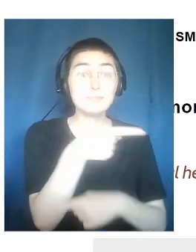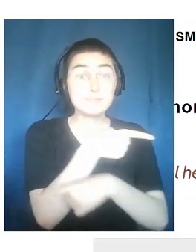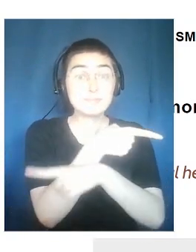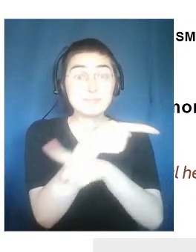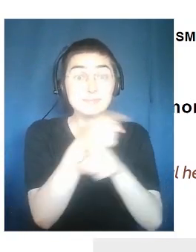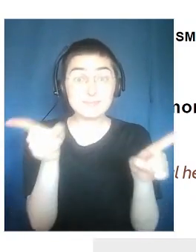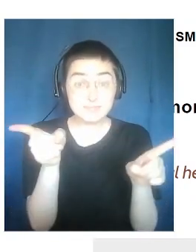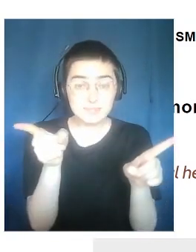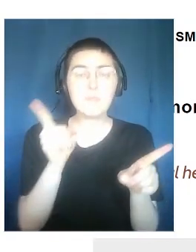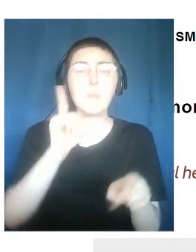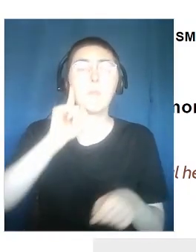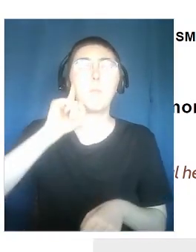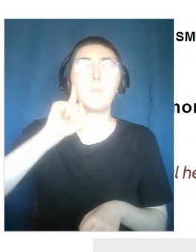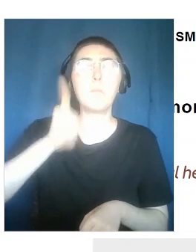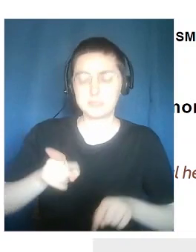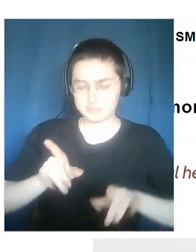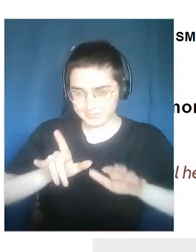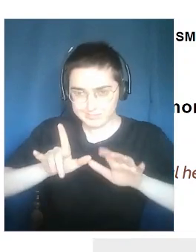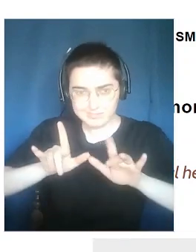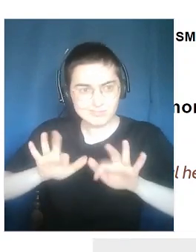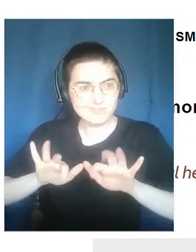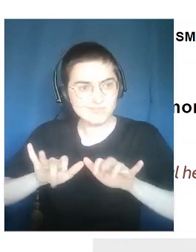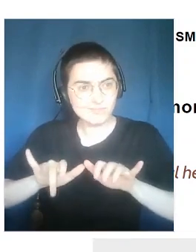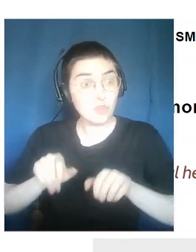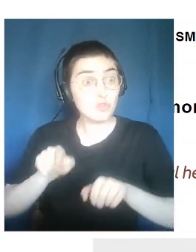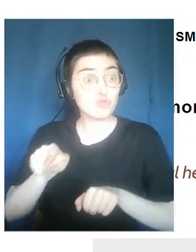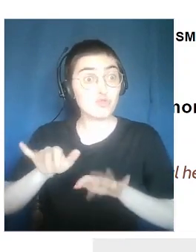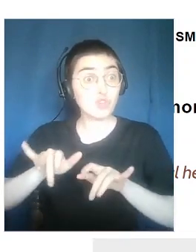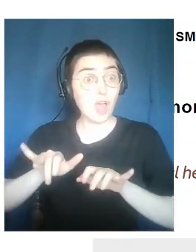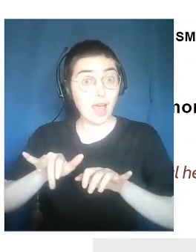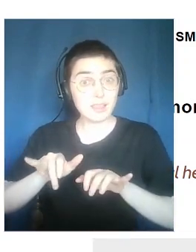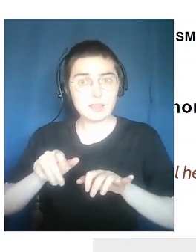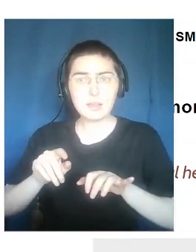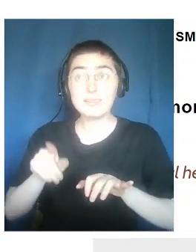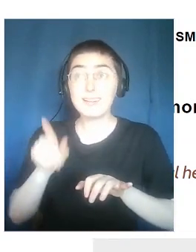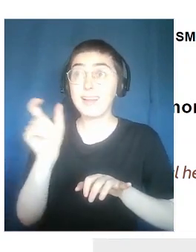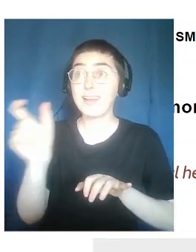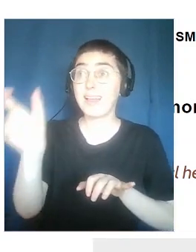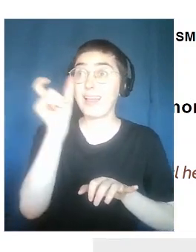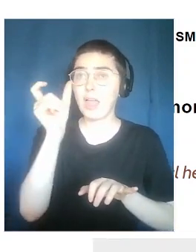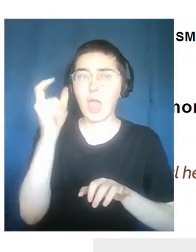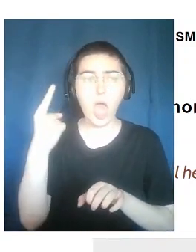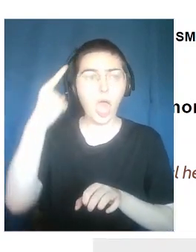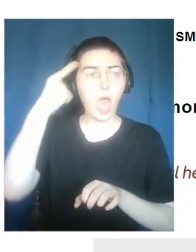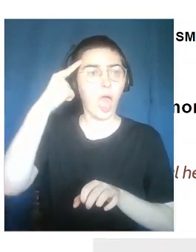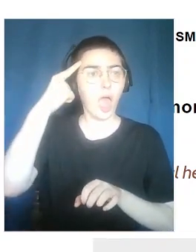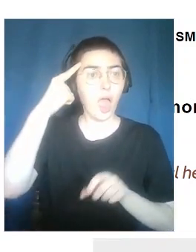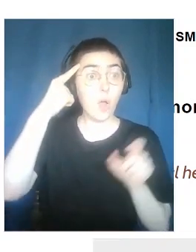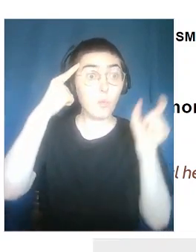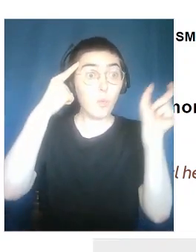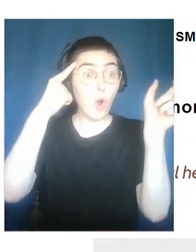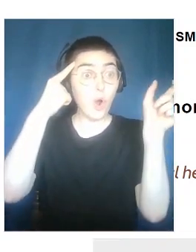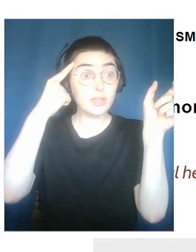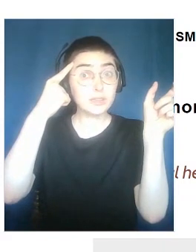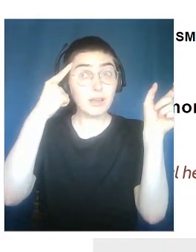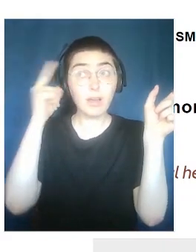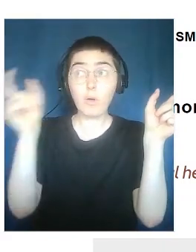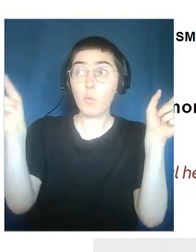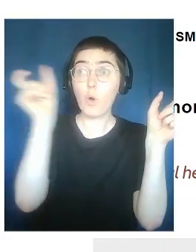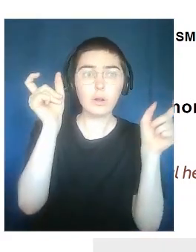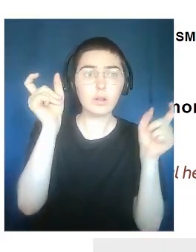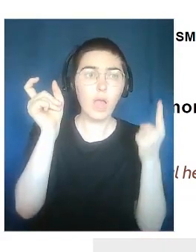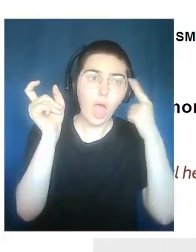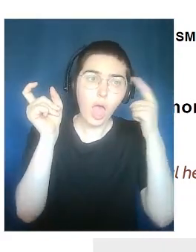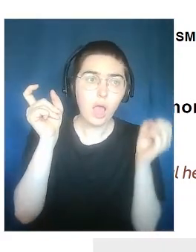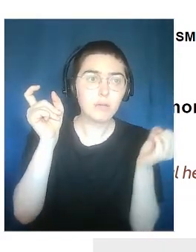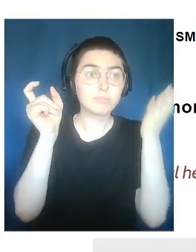in chat as quickly as possible. The first word that comes to your mind after